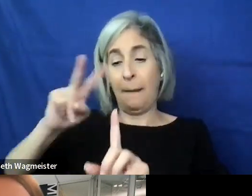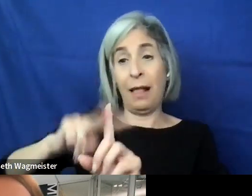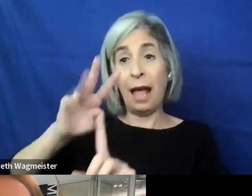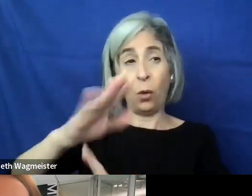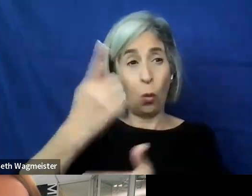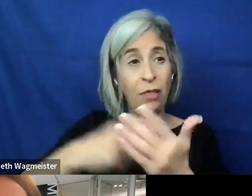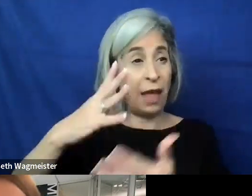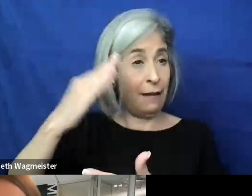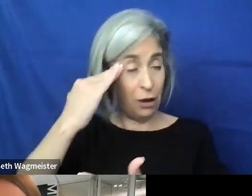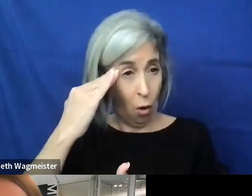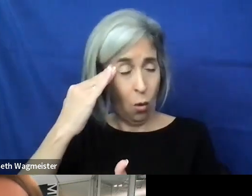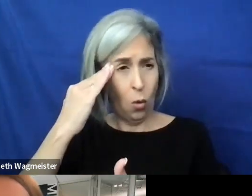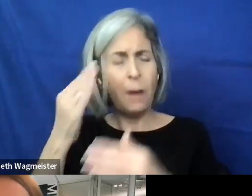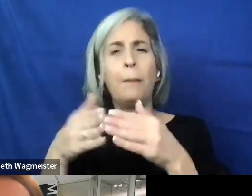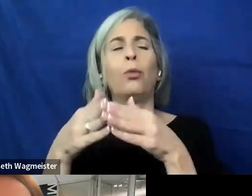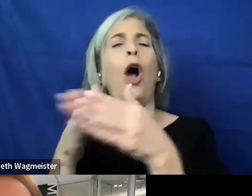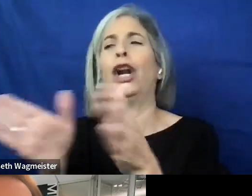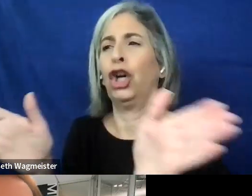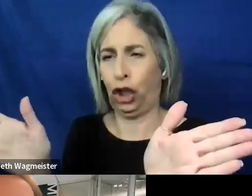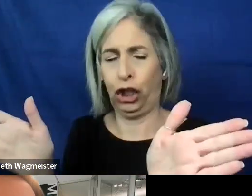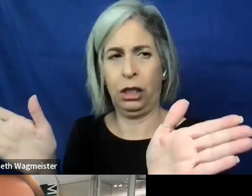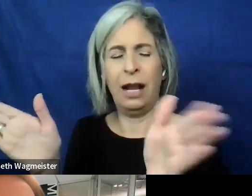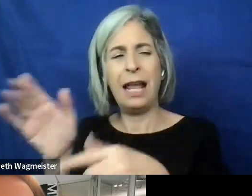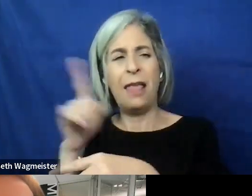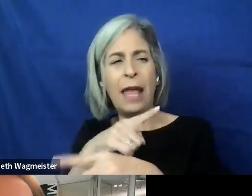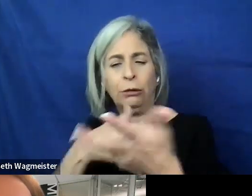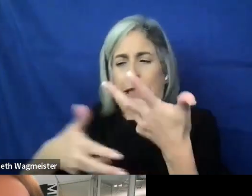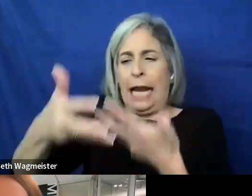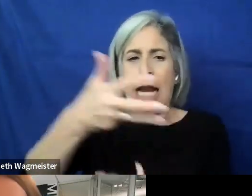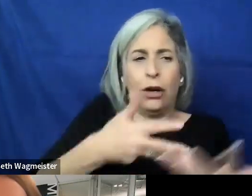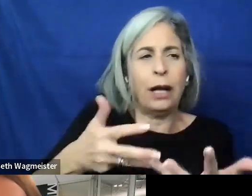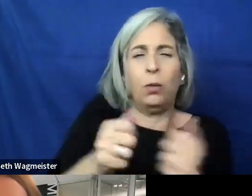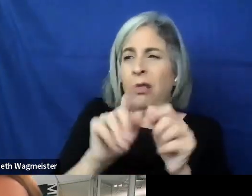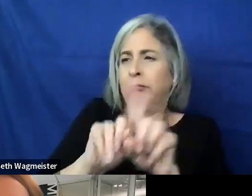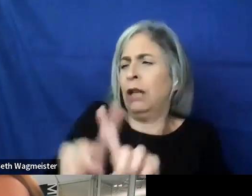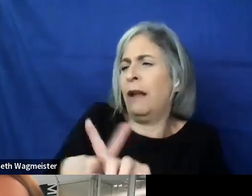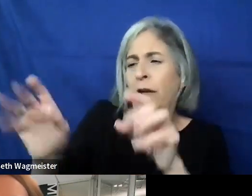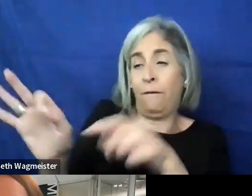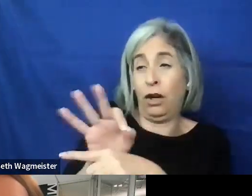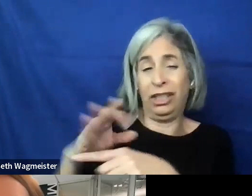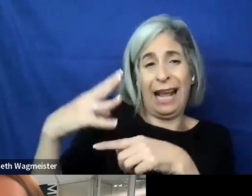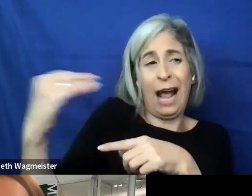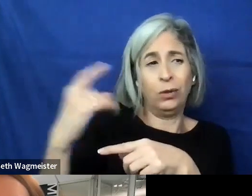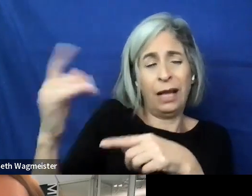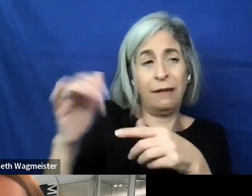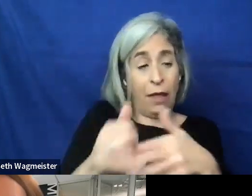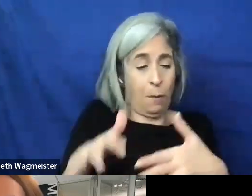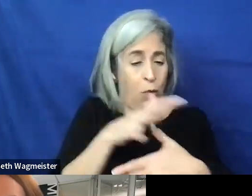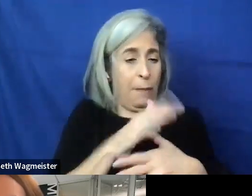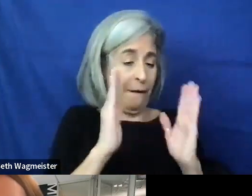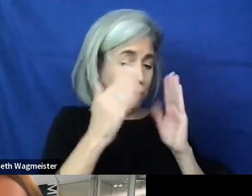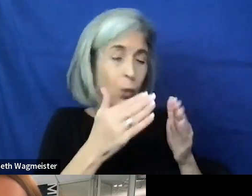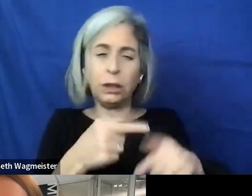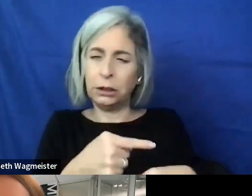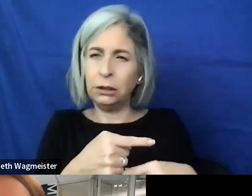knowledge in a broader sense, and they're looking at interacting with other functions outside of their primary area focus. So,